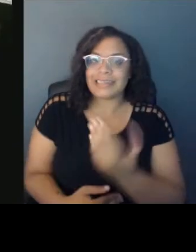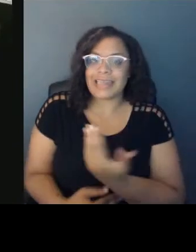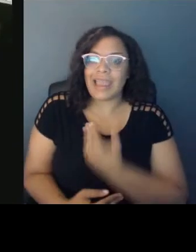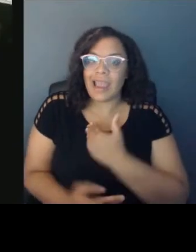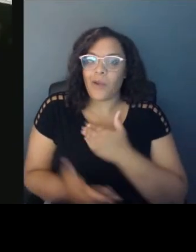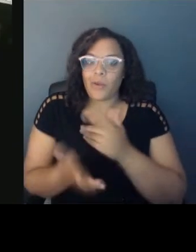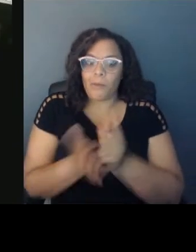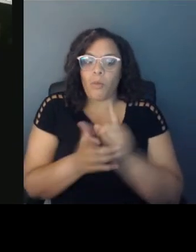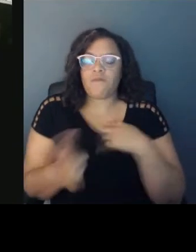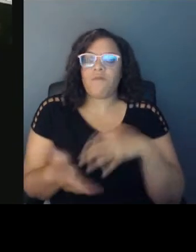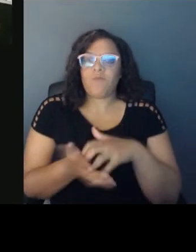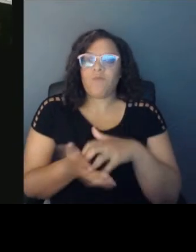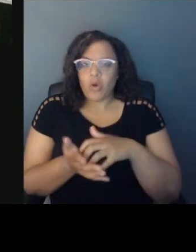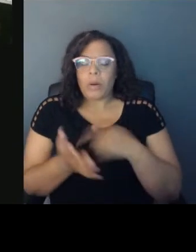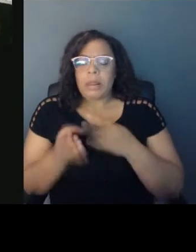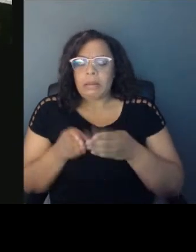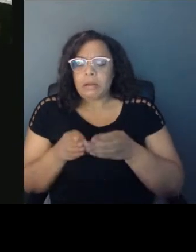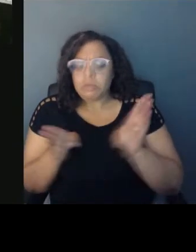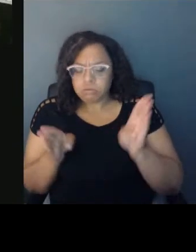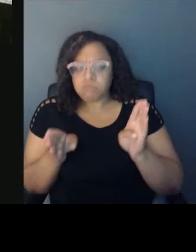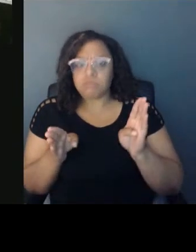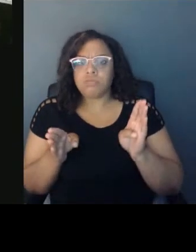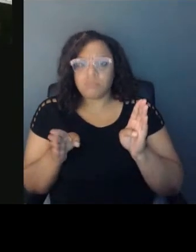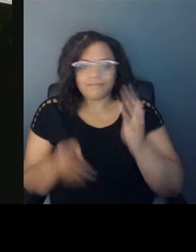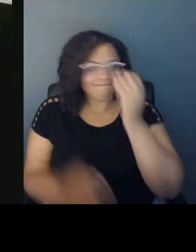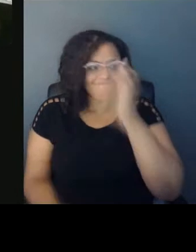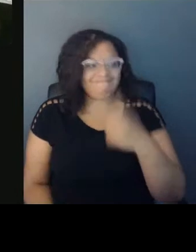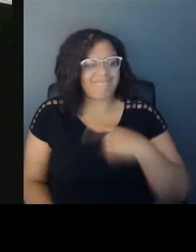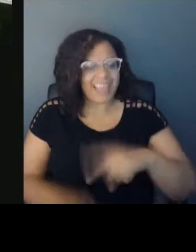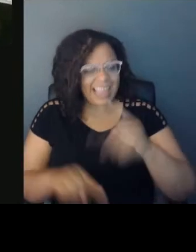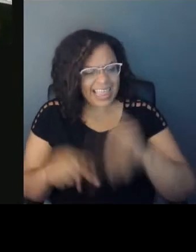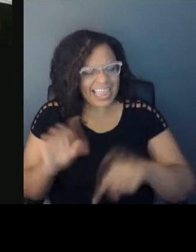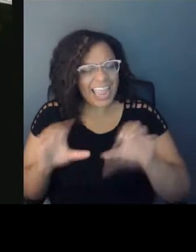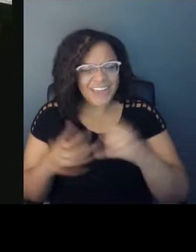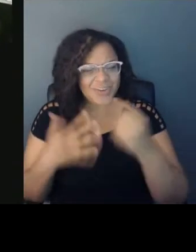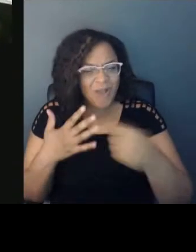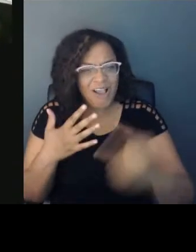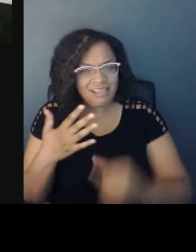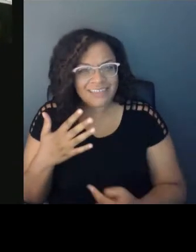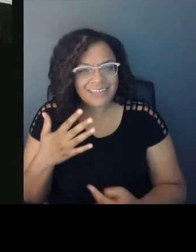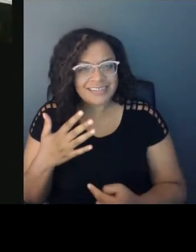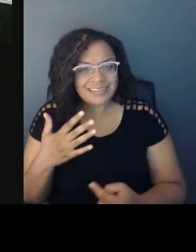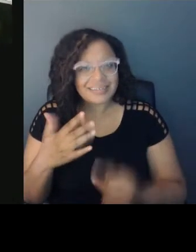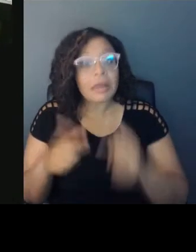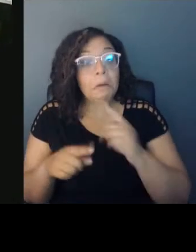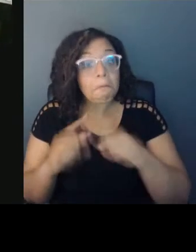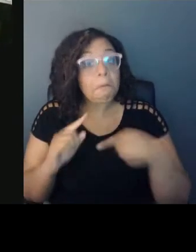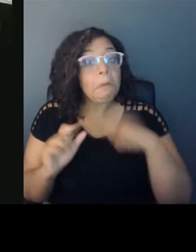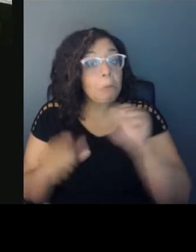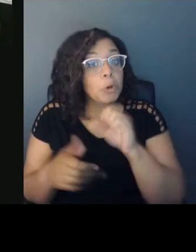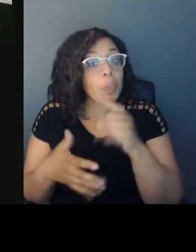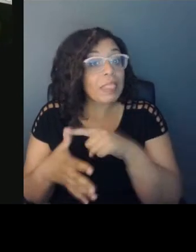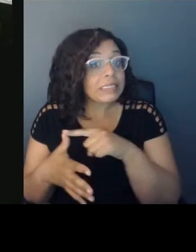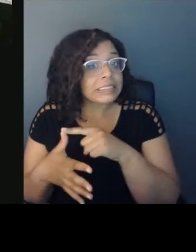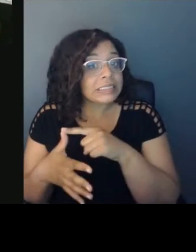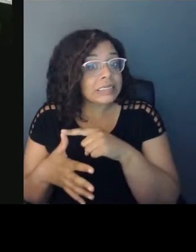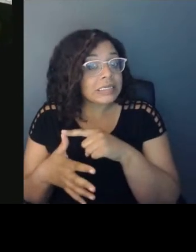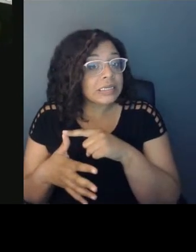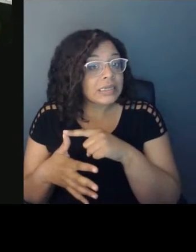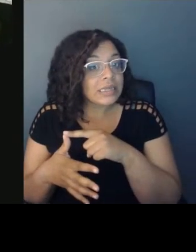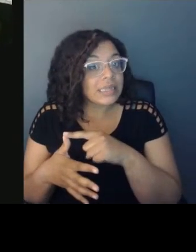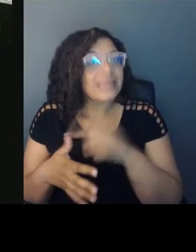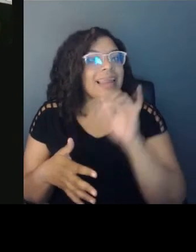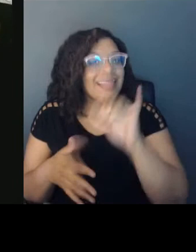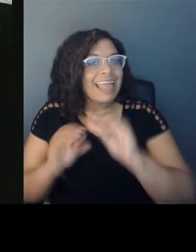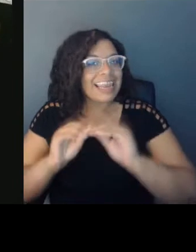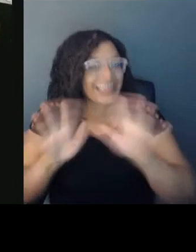say, I can't do all of this, but I can do this part. And to have clarity on what that is, and